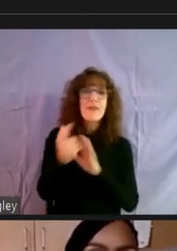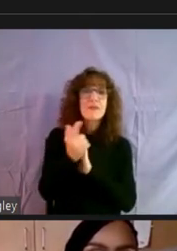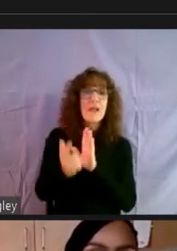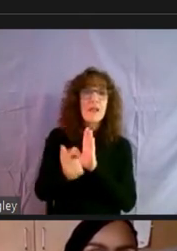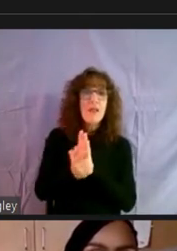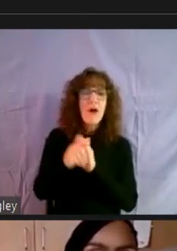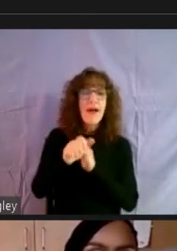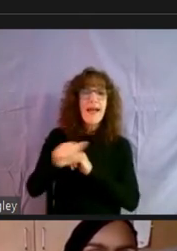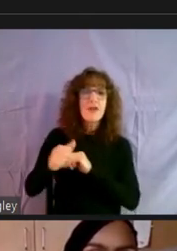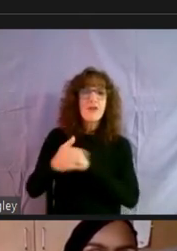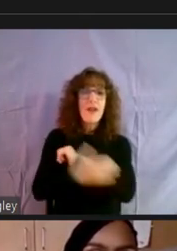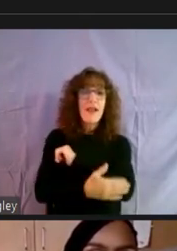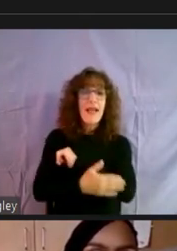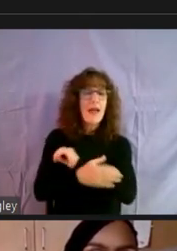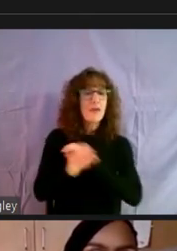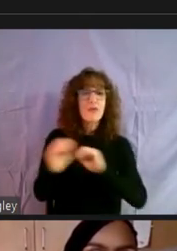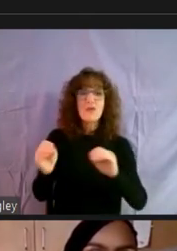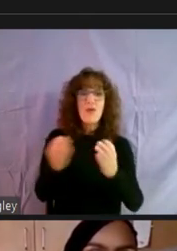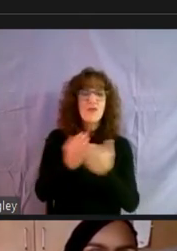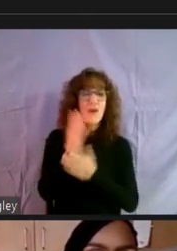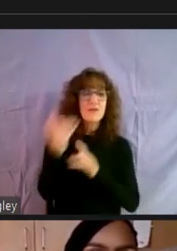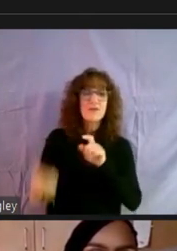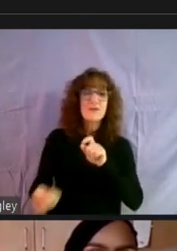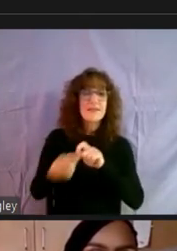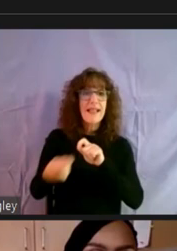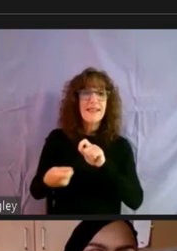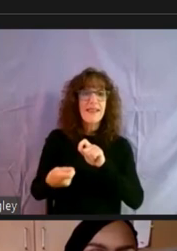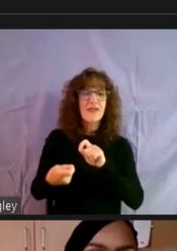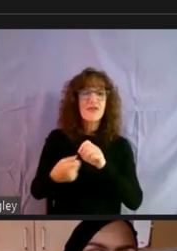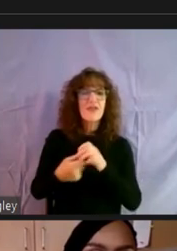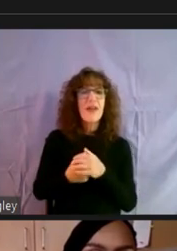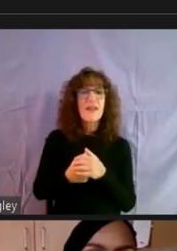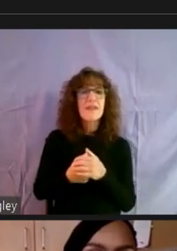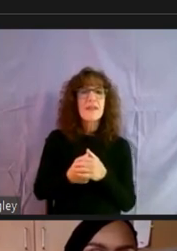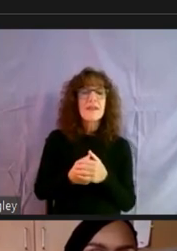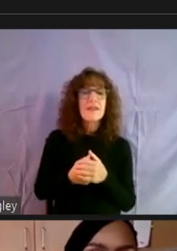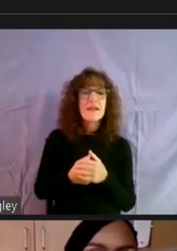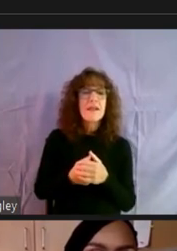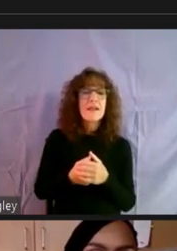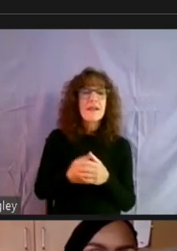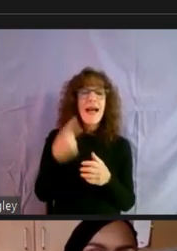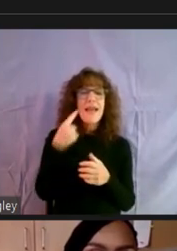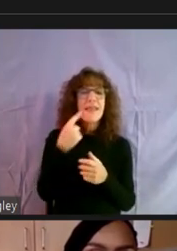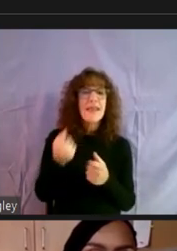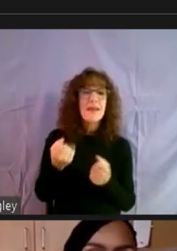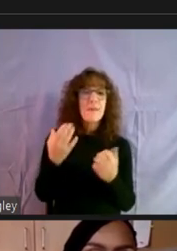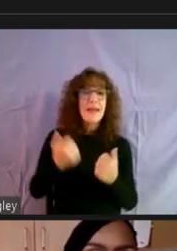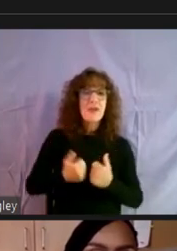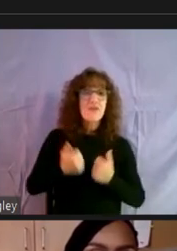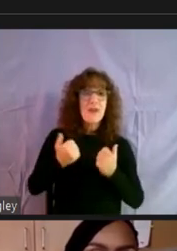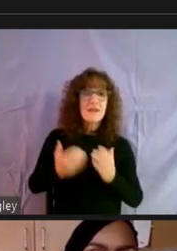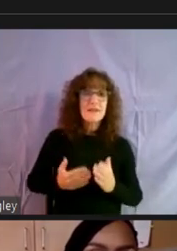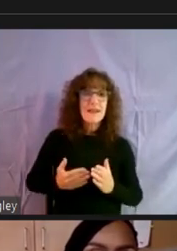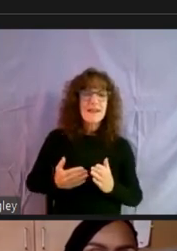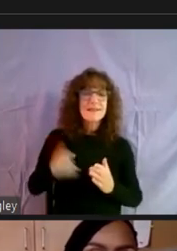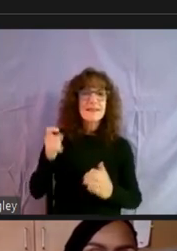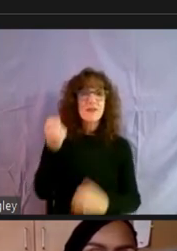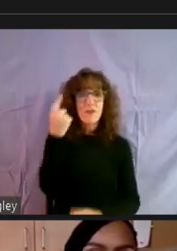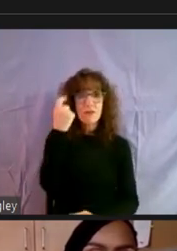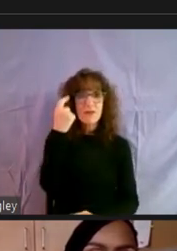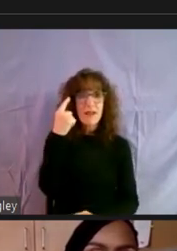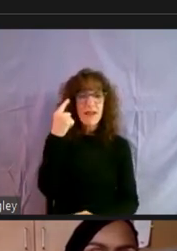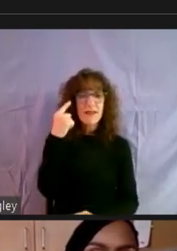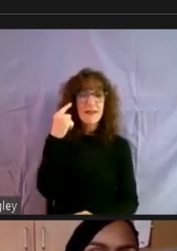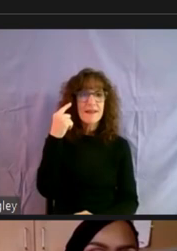law in Anne Arundel County for no right to retaliation. And I think, um, a lot of our residents need to understand and look at the